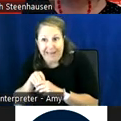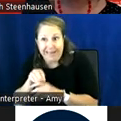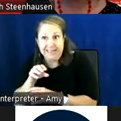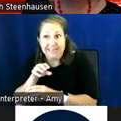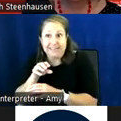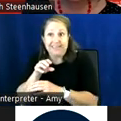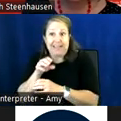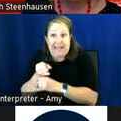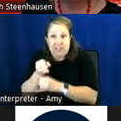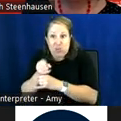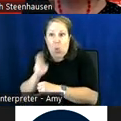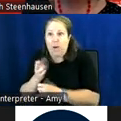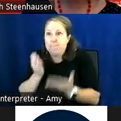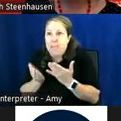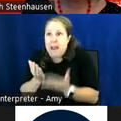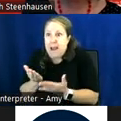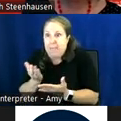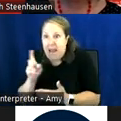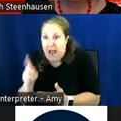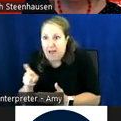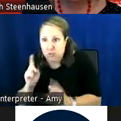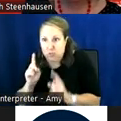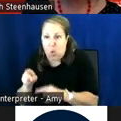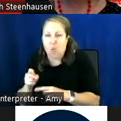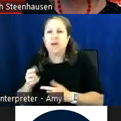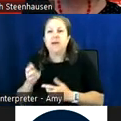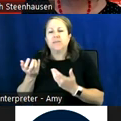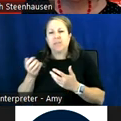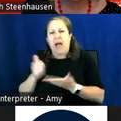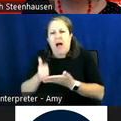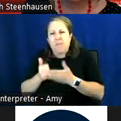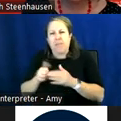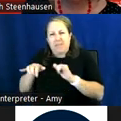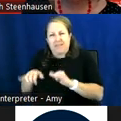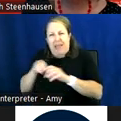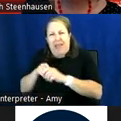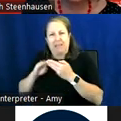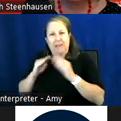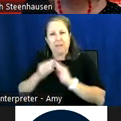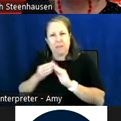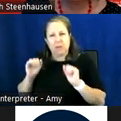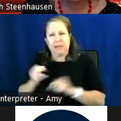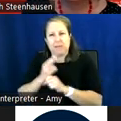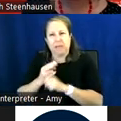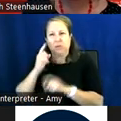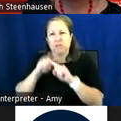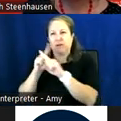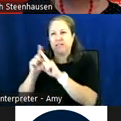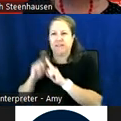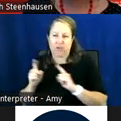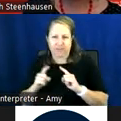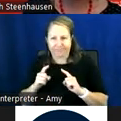setting to the community but need additional resources that can be used for a variety of purposes to help them transition